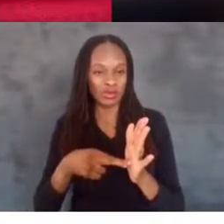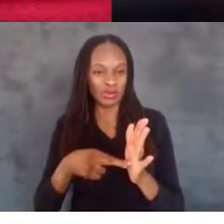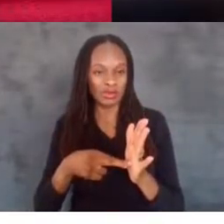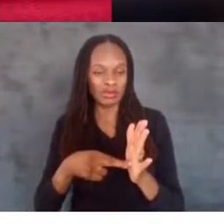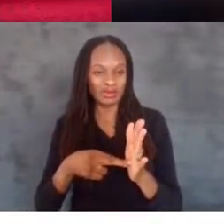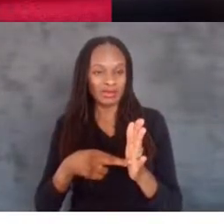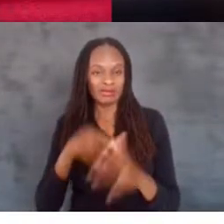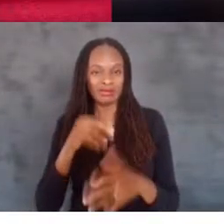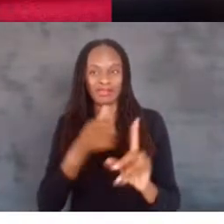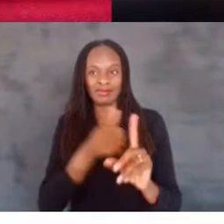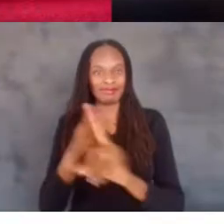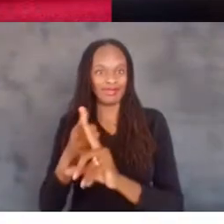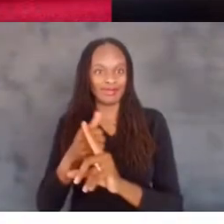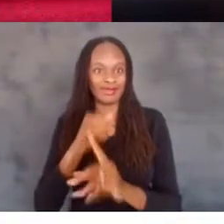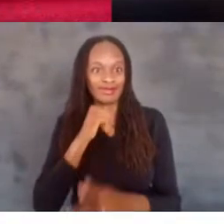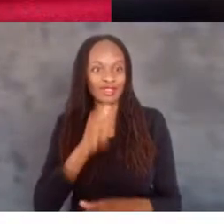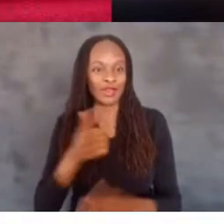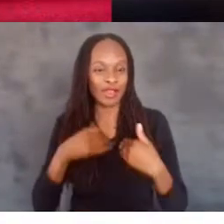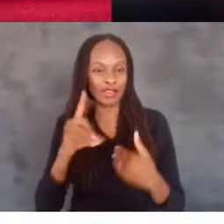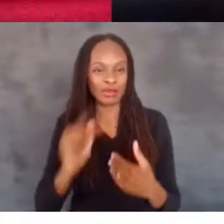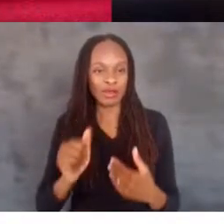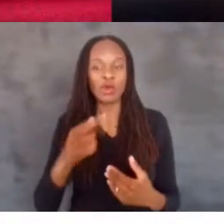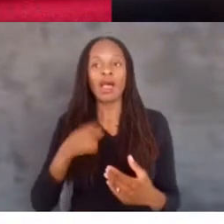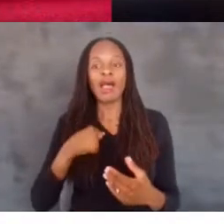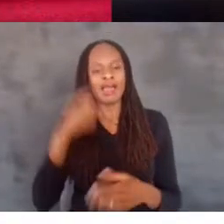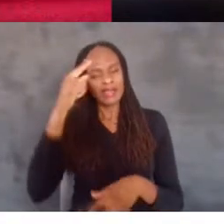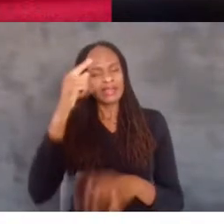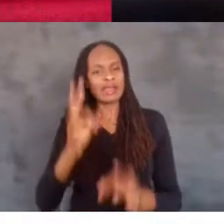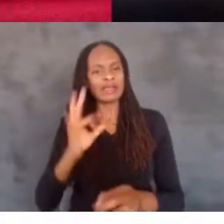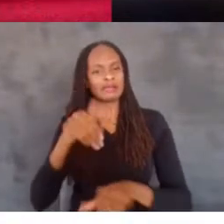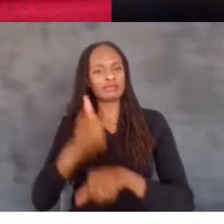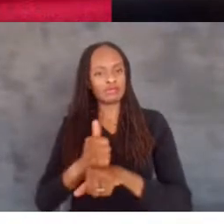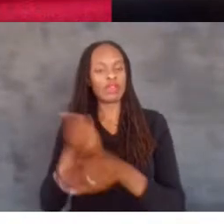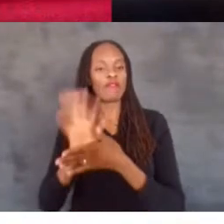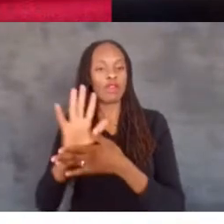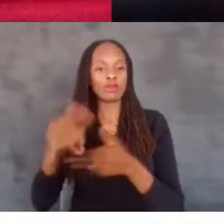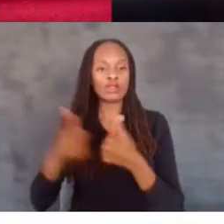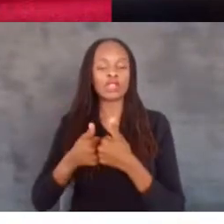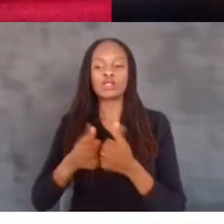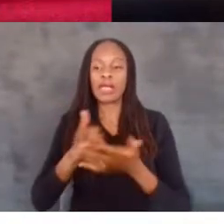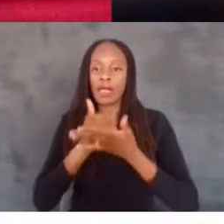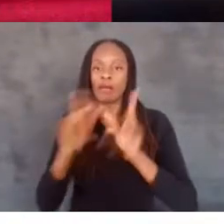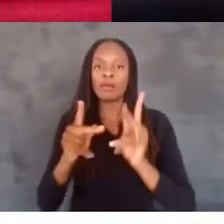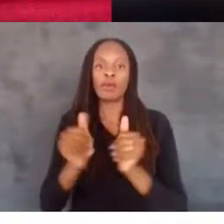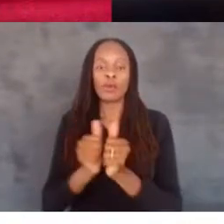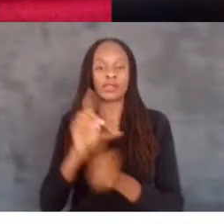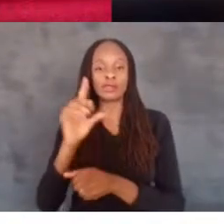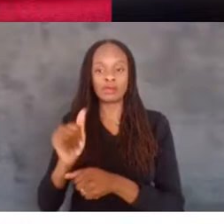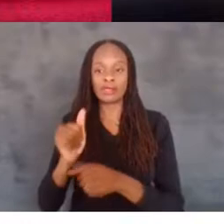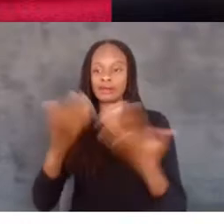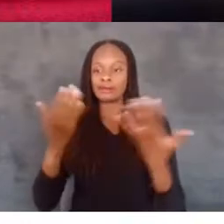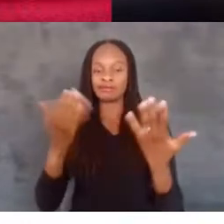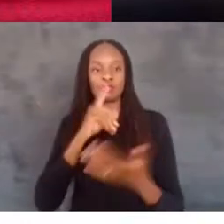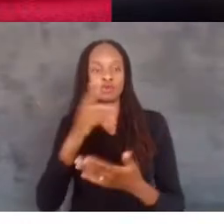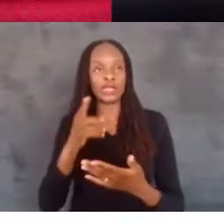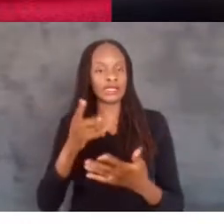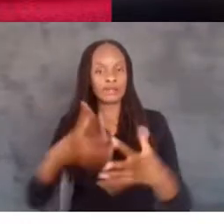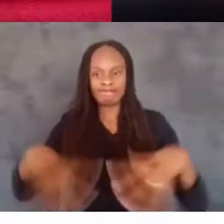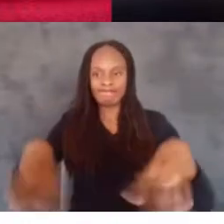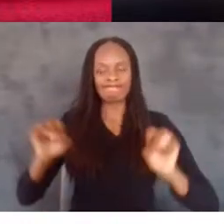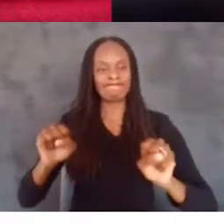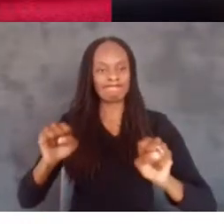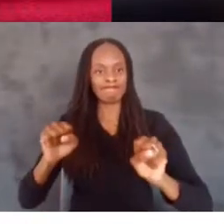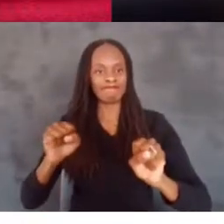So I created the Disability Film Challenge to help other people with disabilities take their career in their own hands and tell authentic